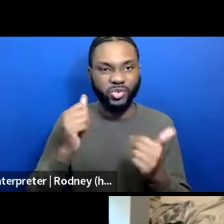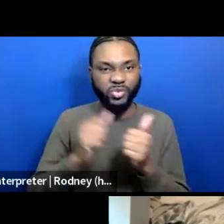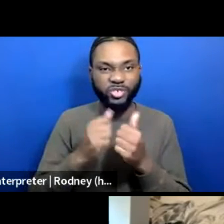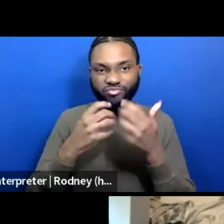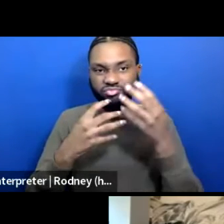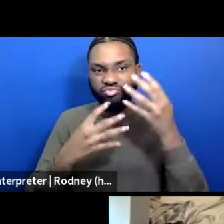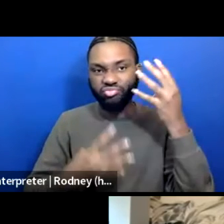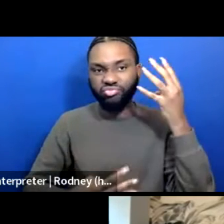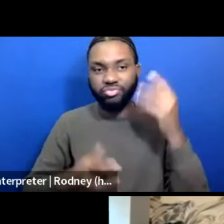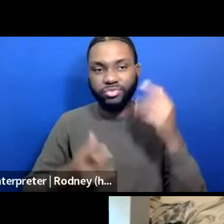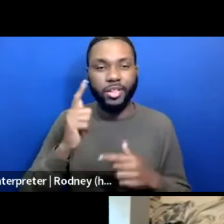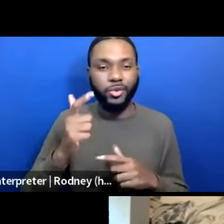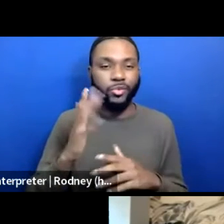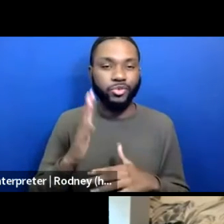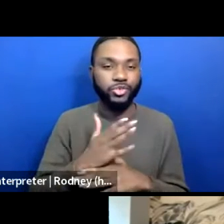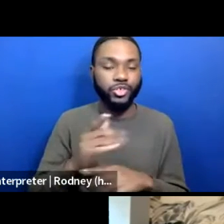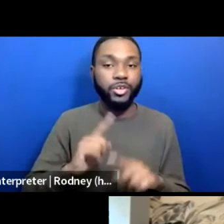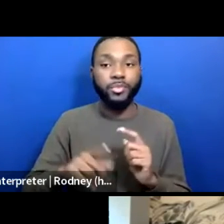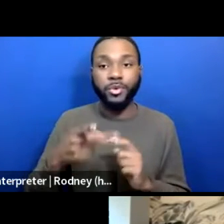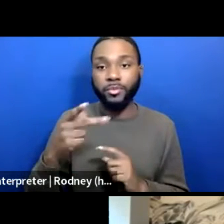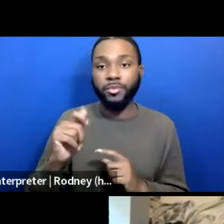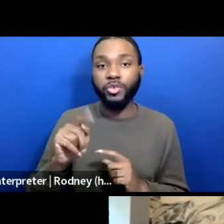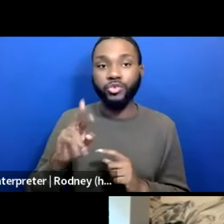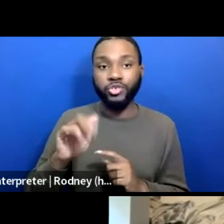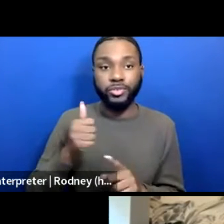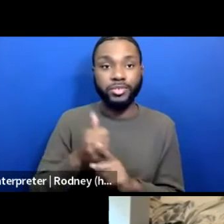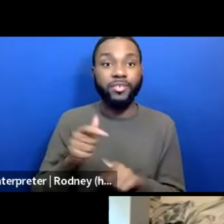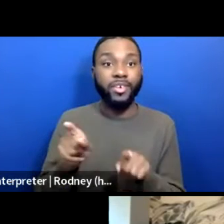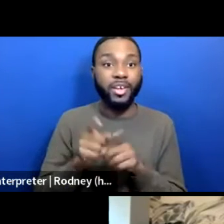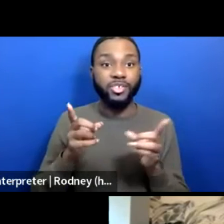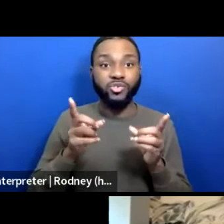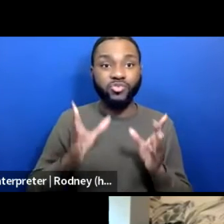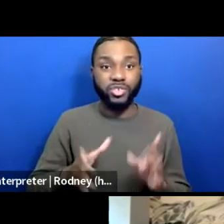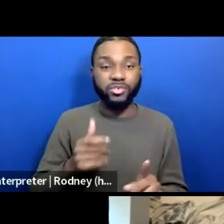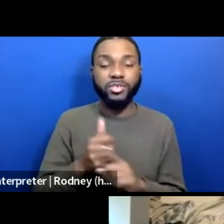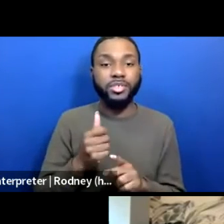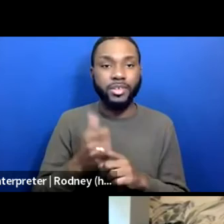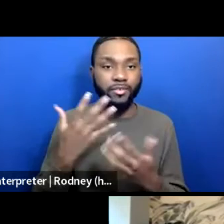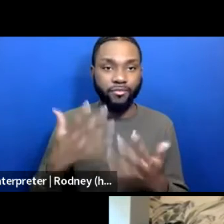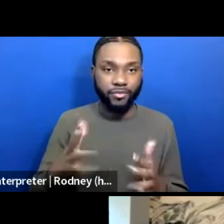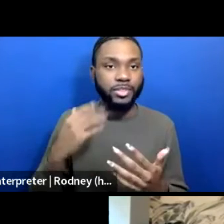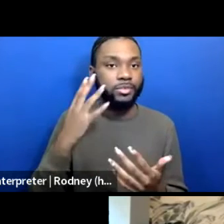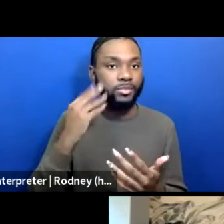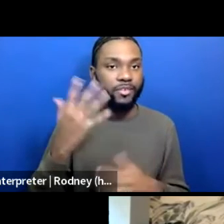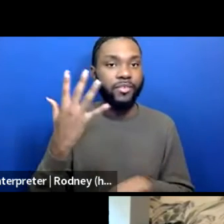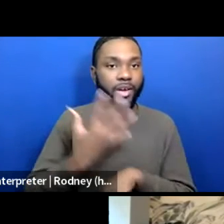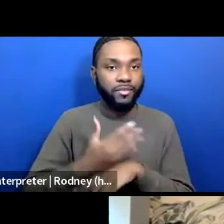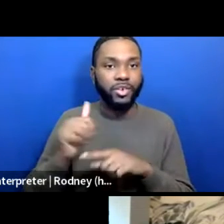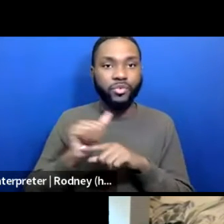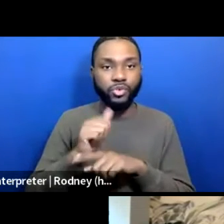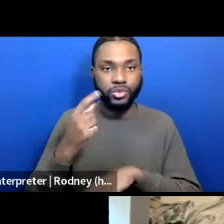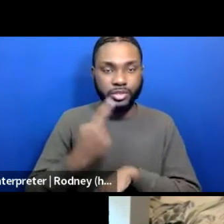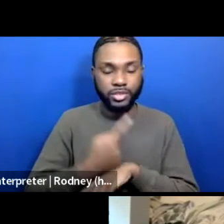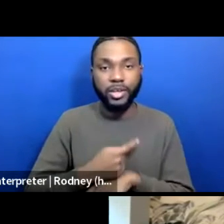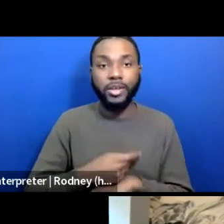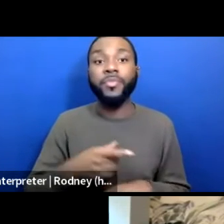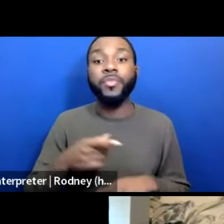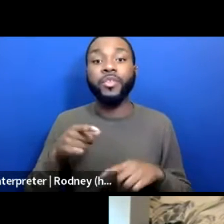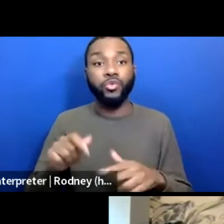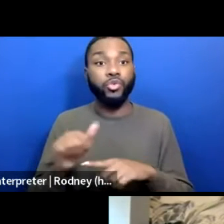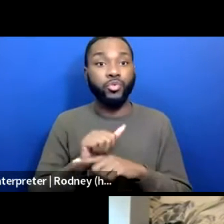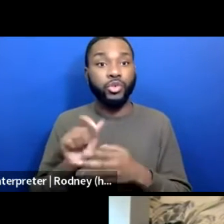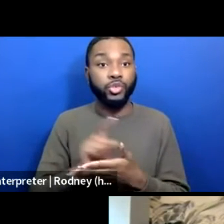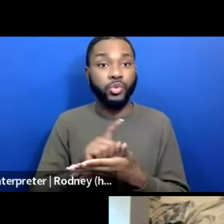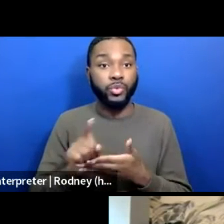But Patricia, as a director, has effectively executed five-day rehearsal days. She, at rehearsal weeks, she has executed